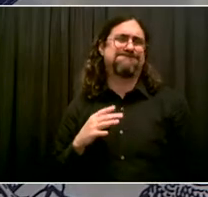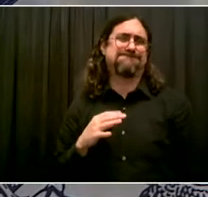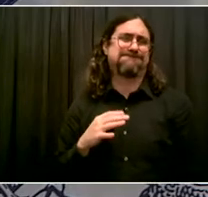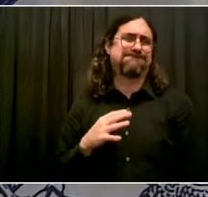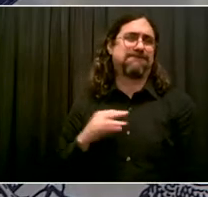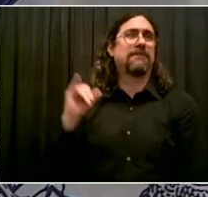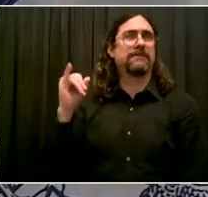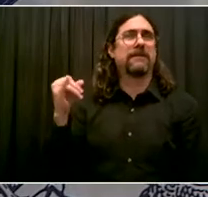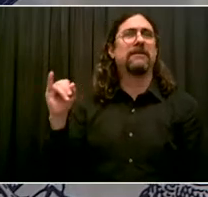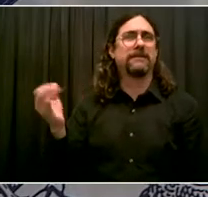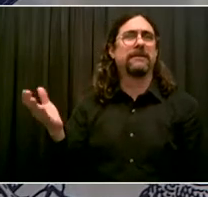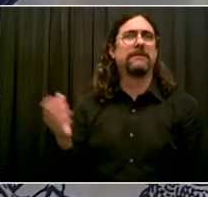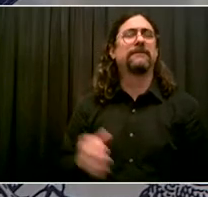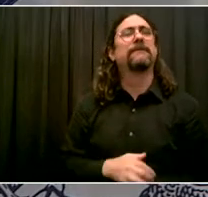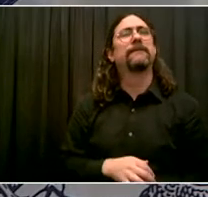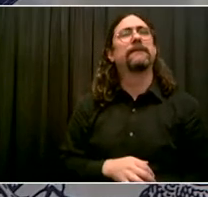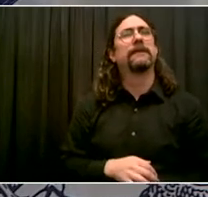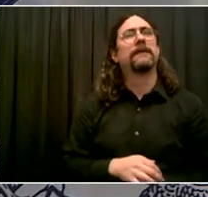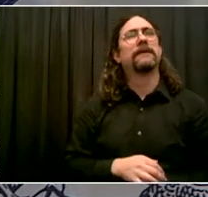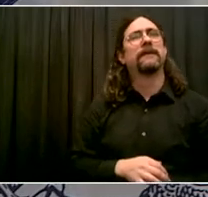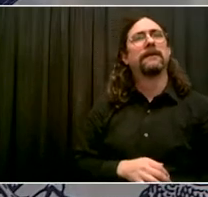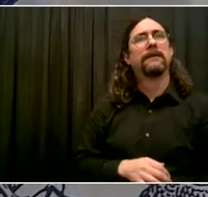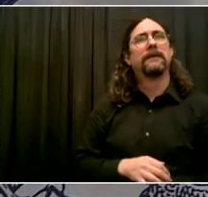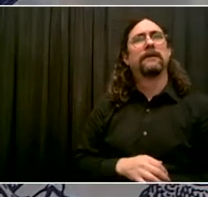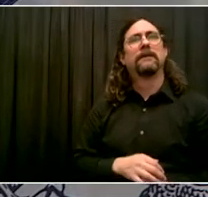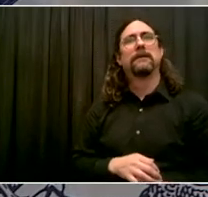vaccinated by June. Go ahead.